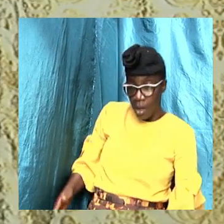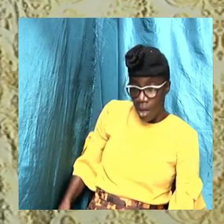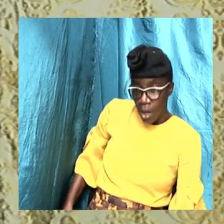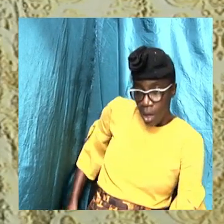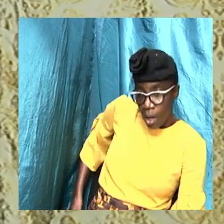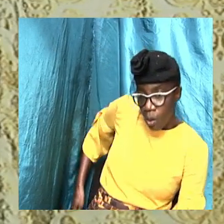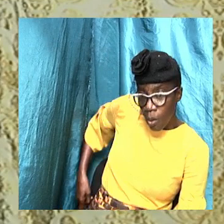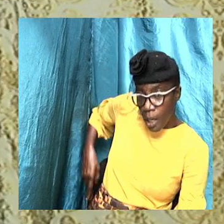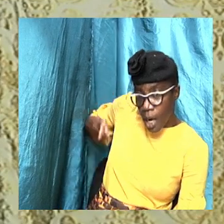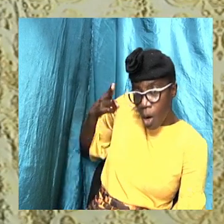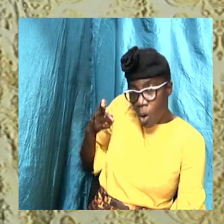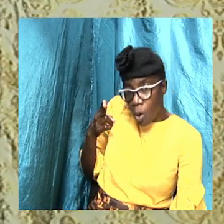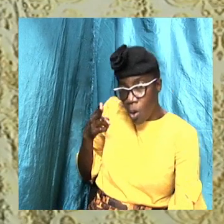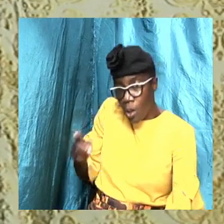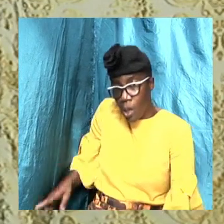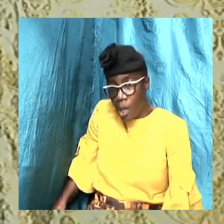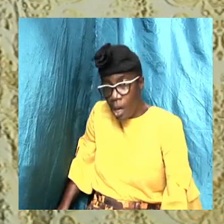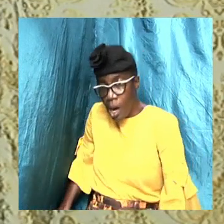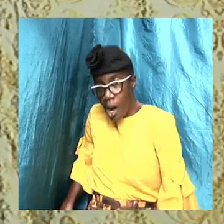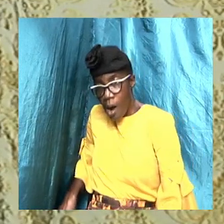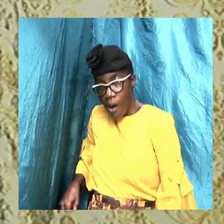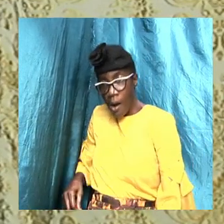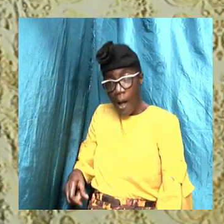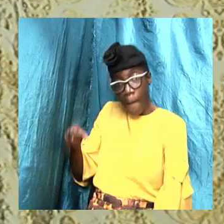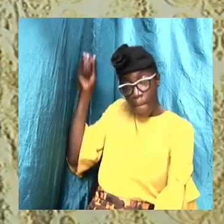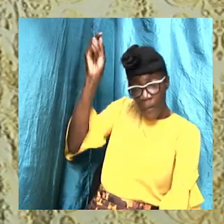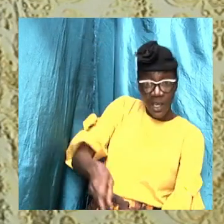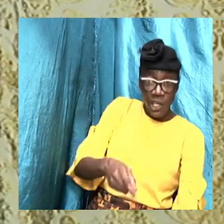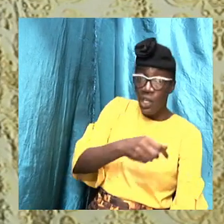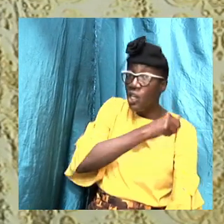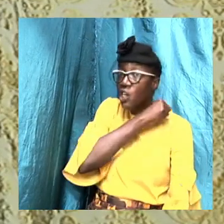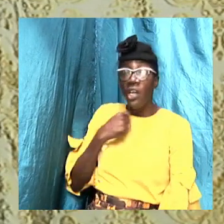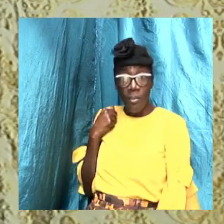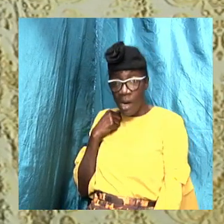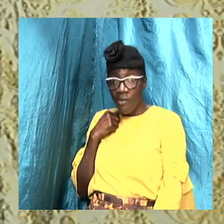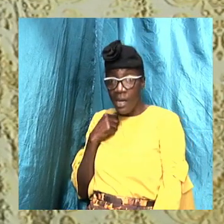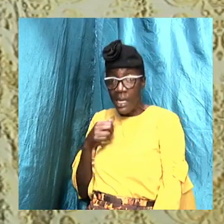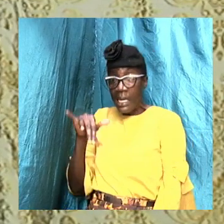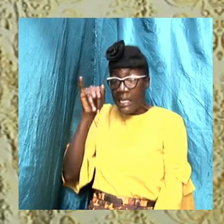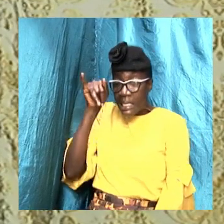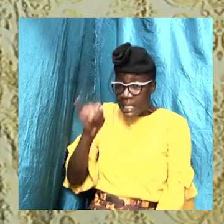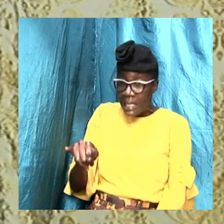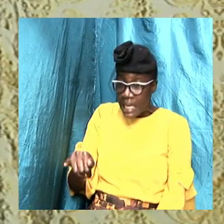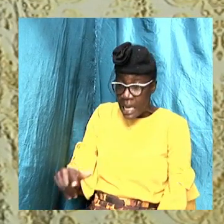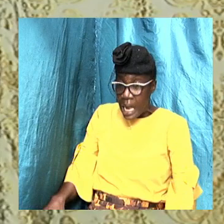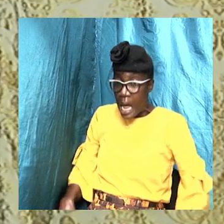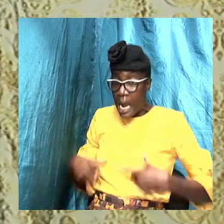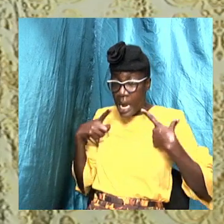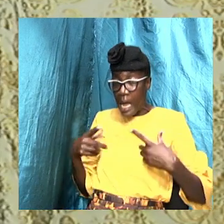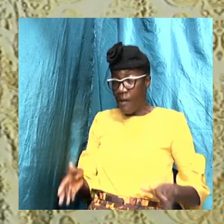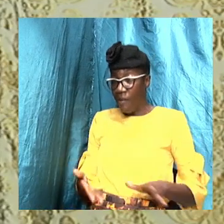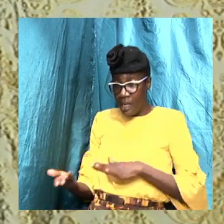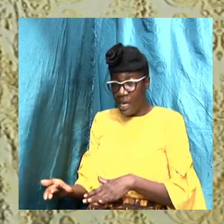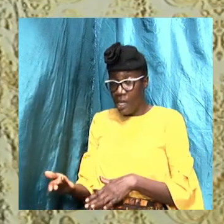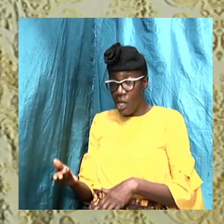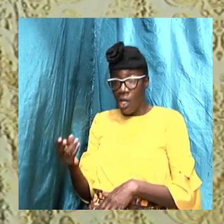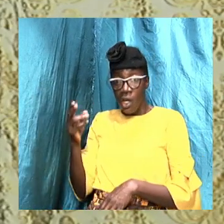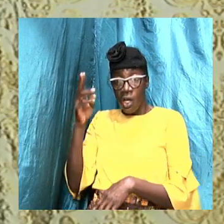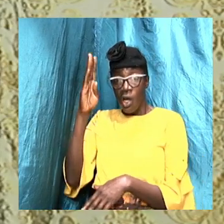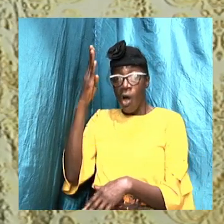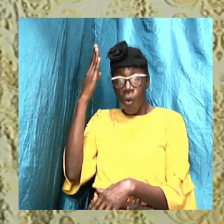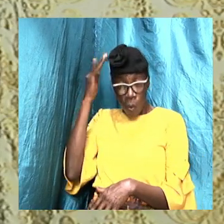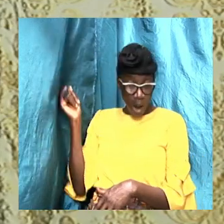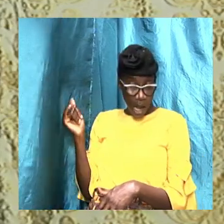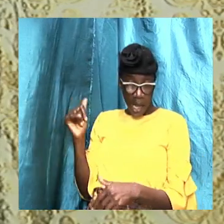still comes down to life and death. And that is why we must know what it is that we need to contend for. So why is it that